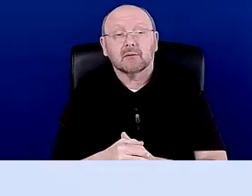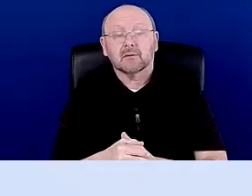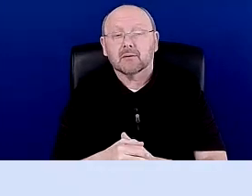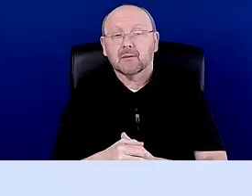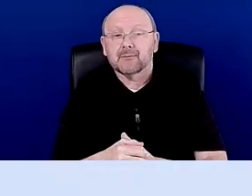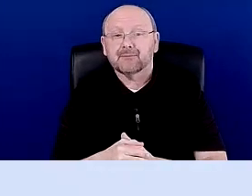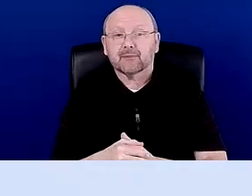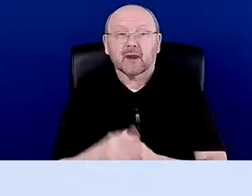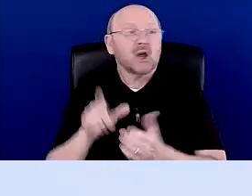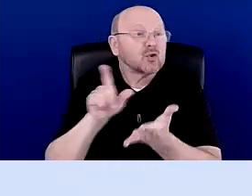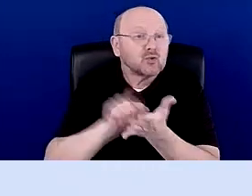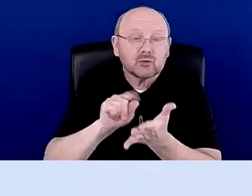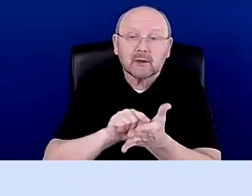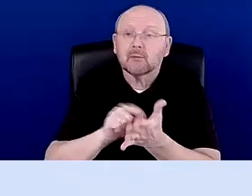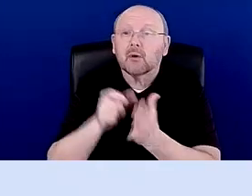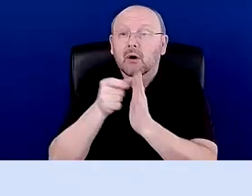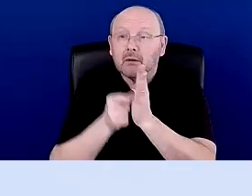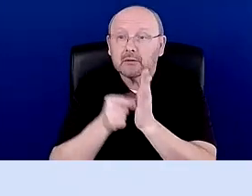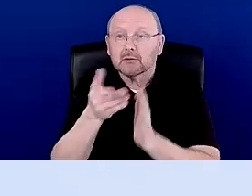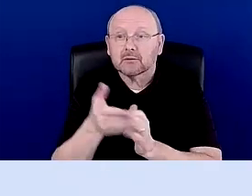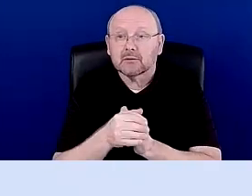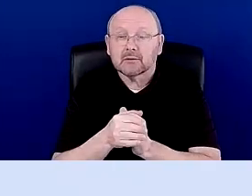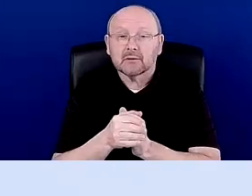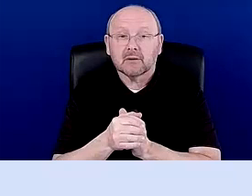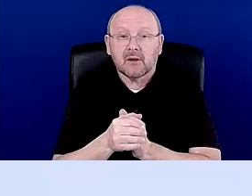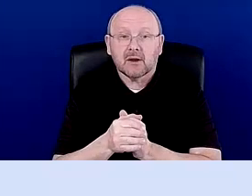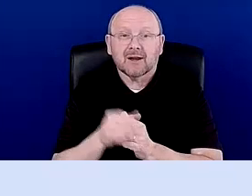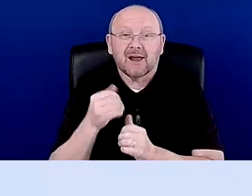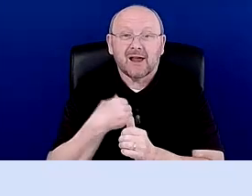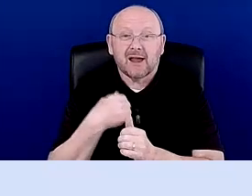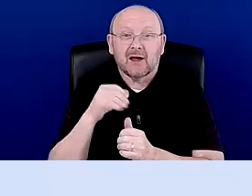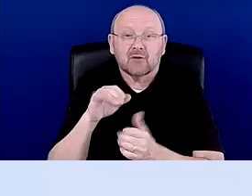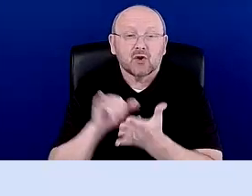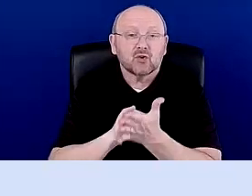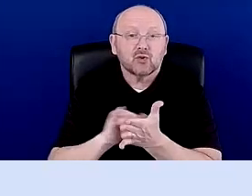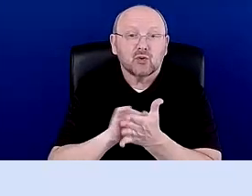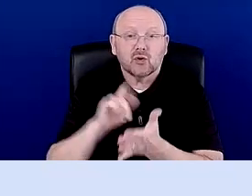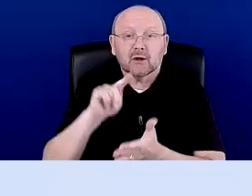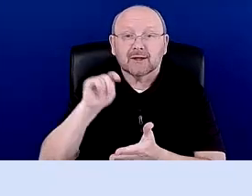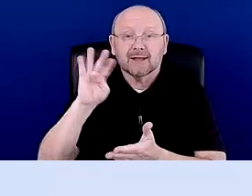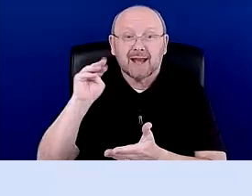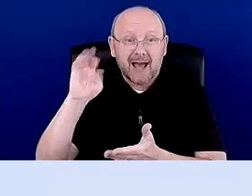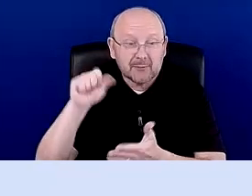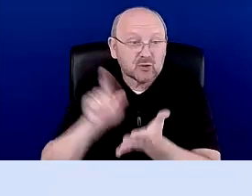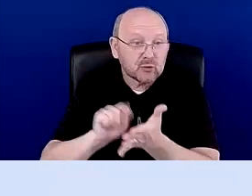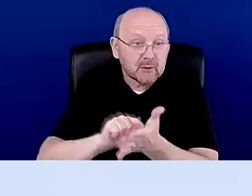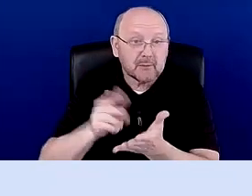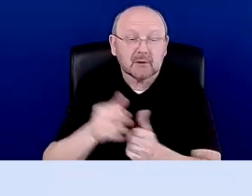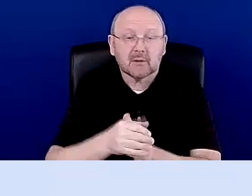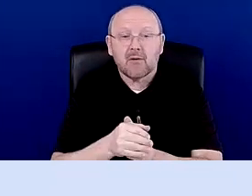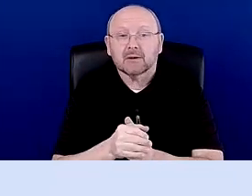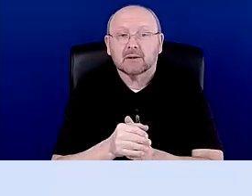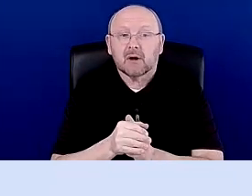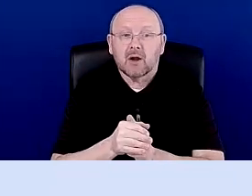newspapers, journal articles. We have, um, subscription to the New York times, um, videos on demand,